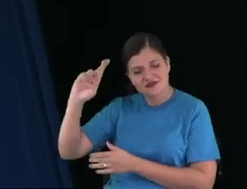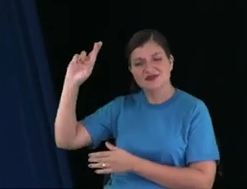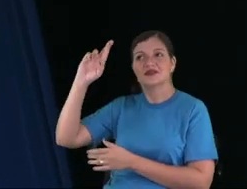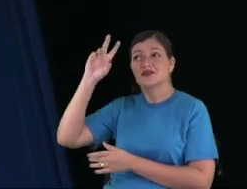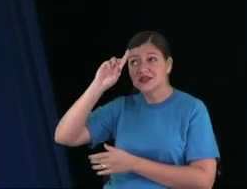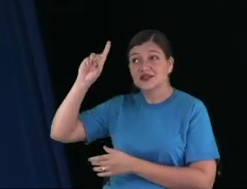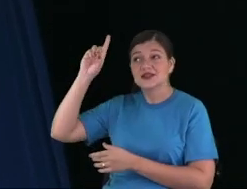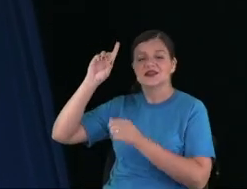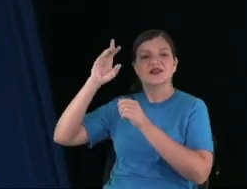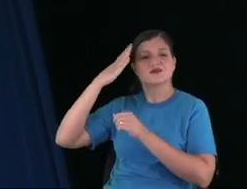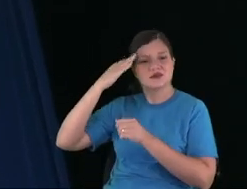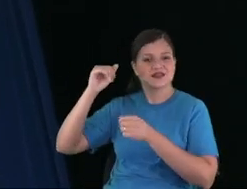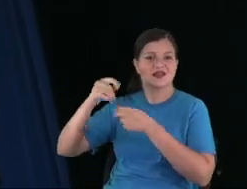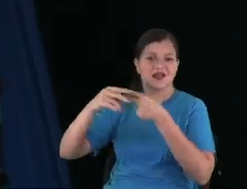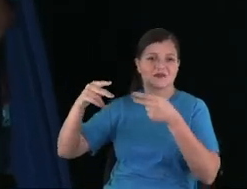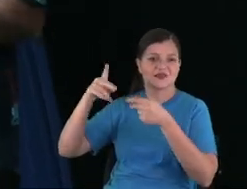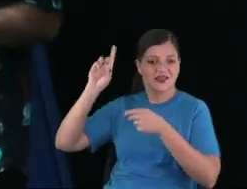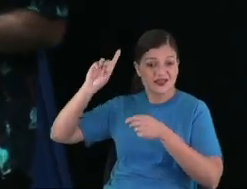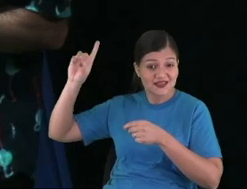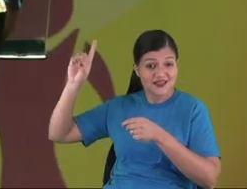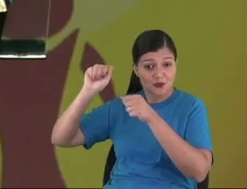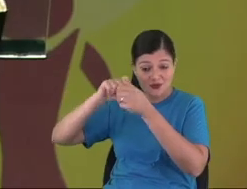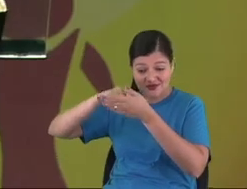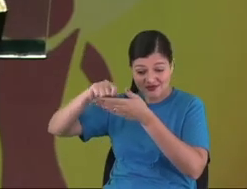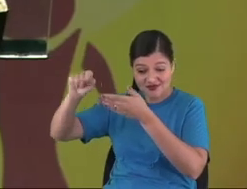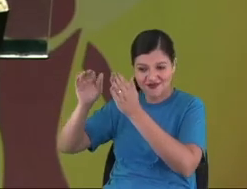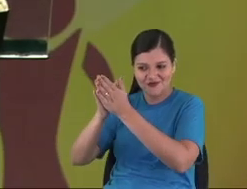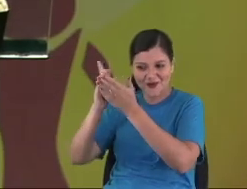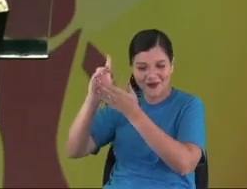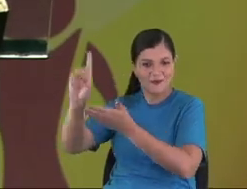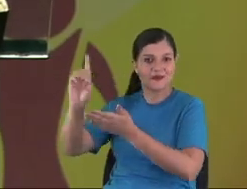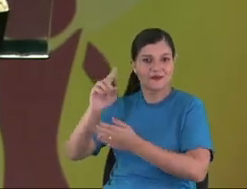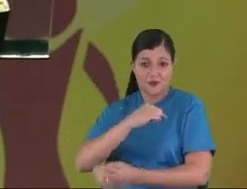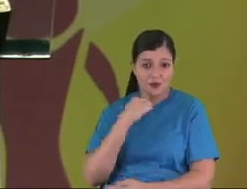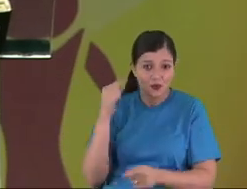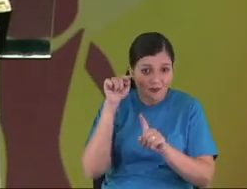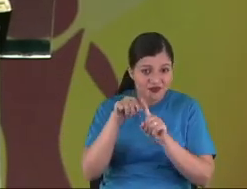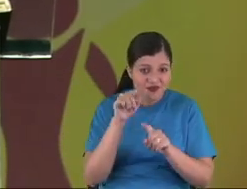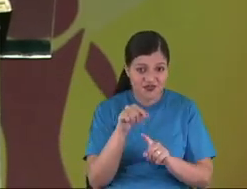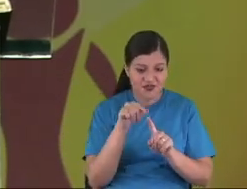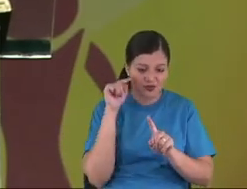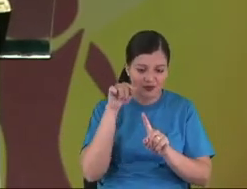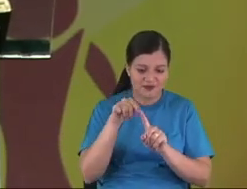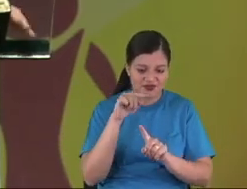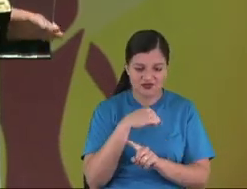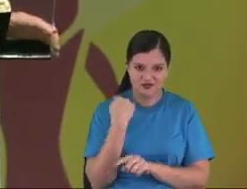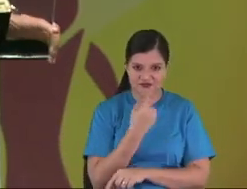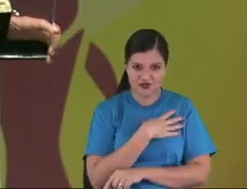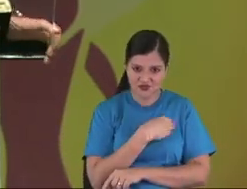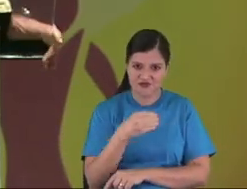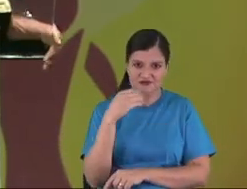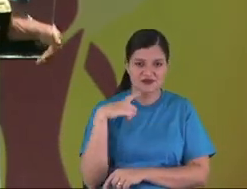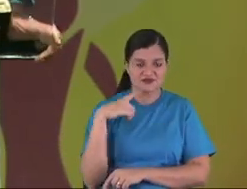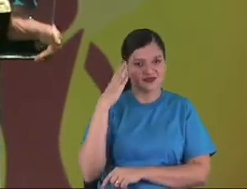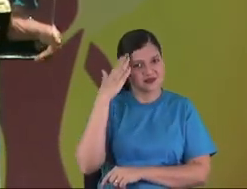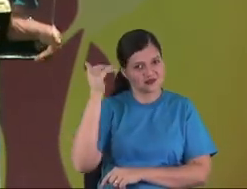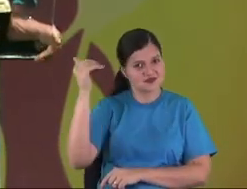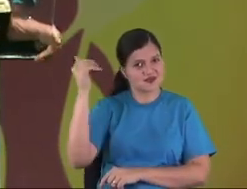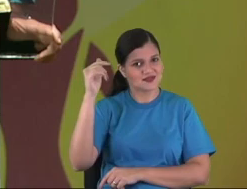knows what he's doing. He wrote this book. To our kids get success. Number seven.